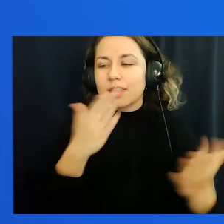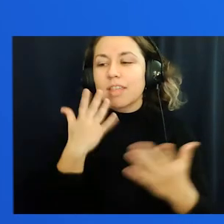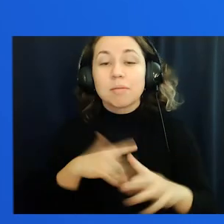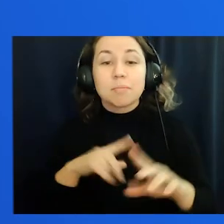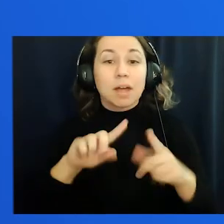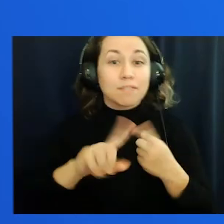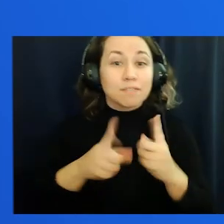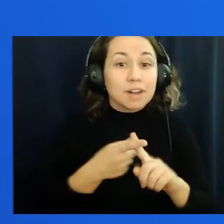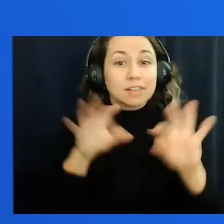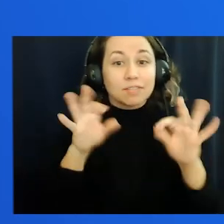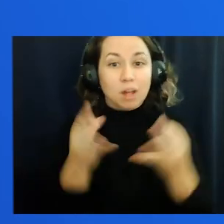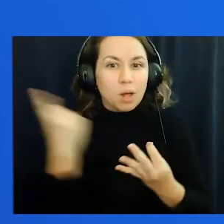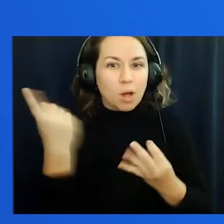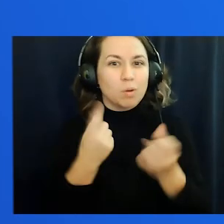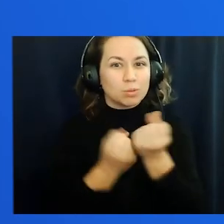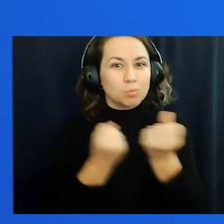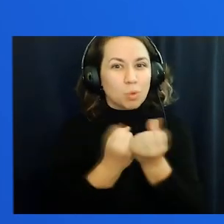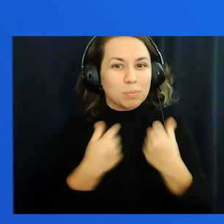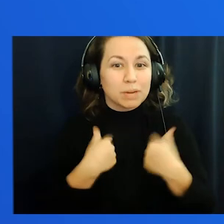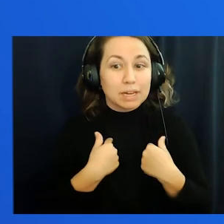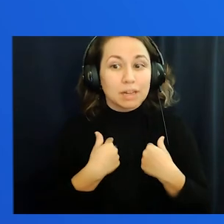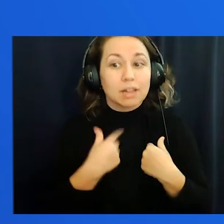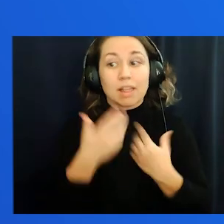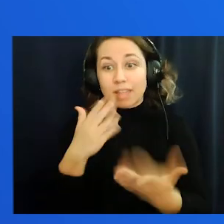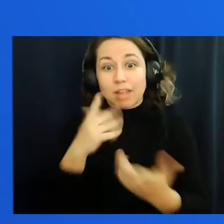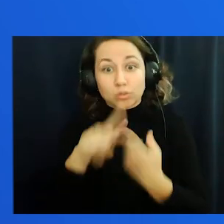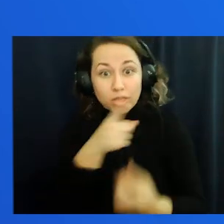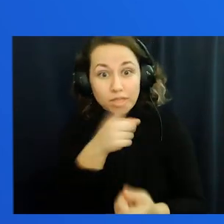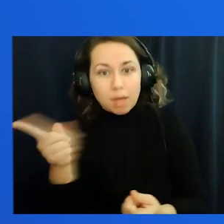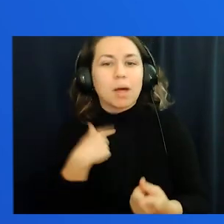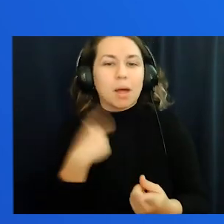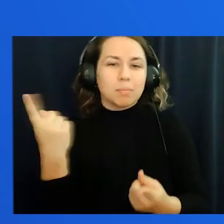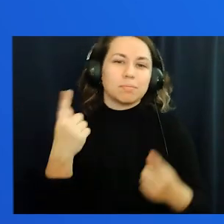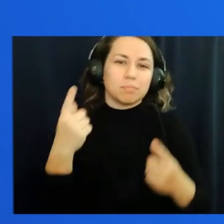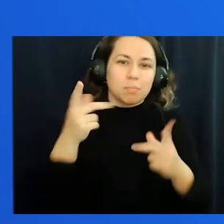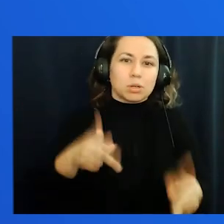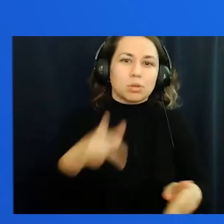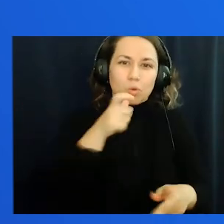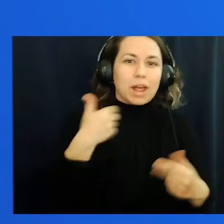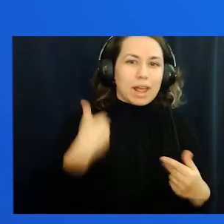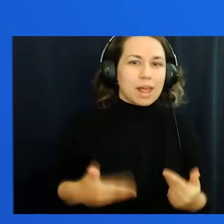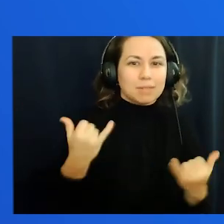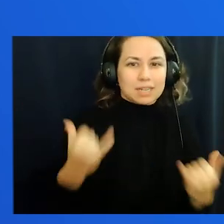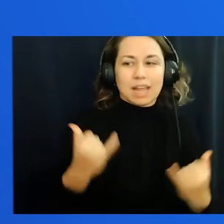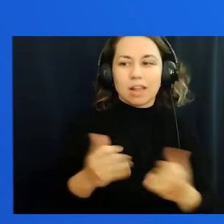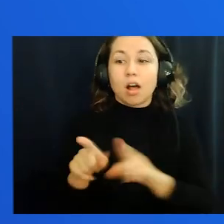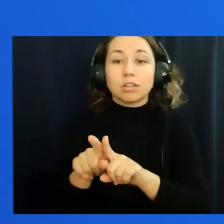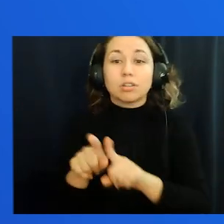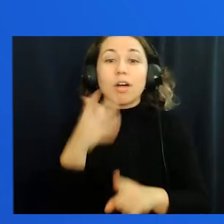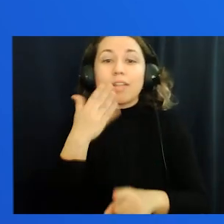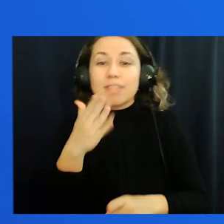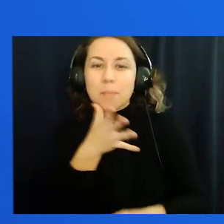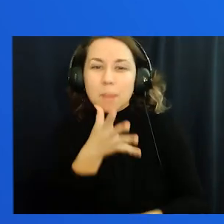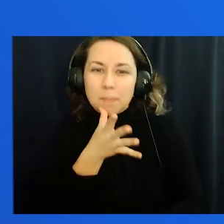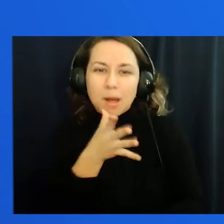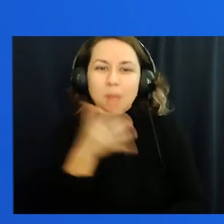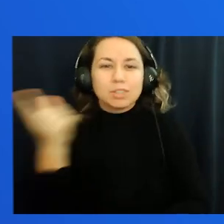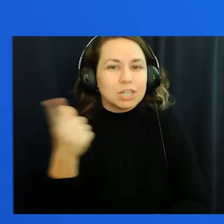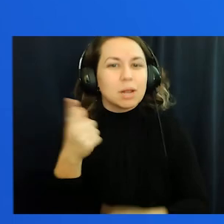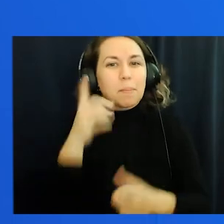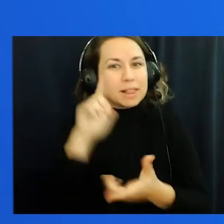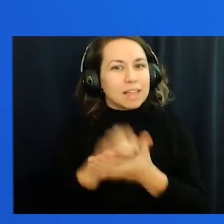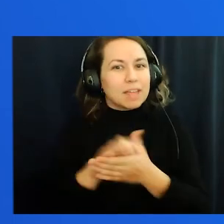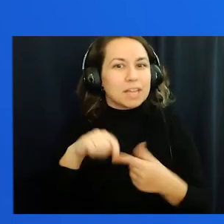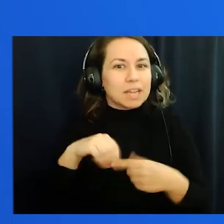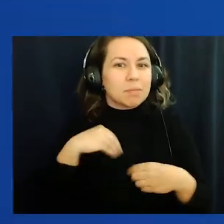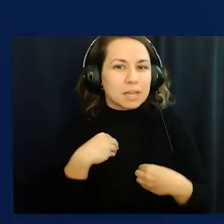I'd like to thank my friends and family for always supporting me because thanks to them I'm the person I am today. But mainly I like to thank my mom for always believing on me